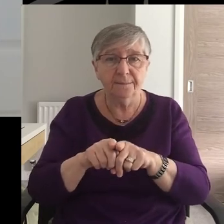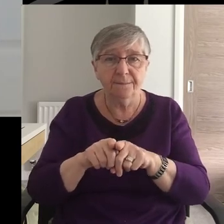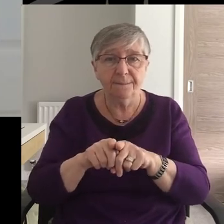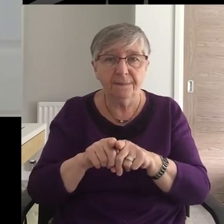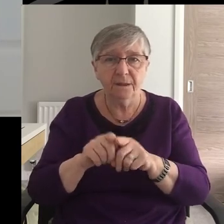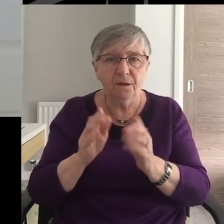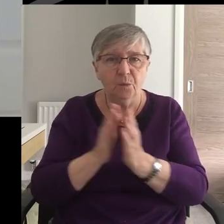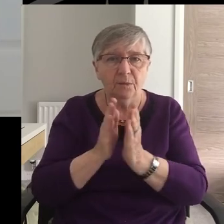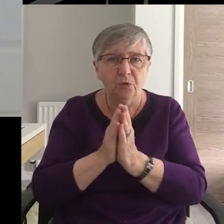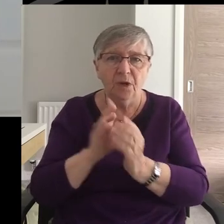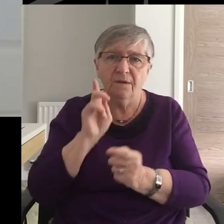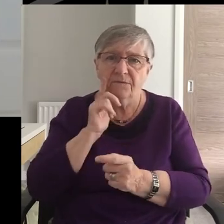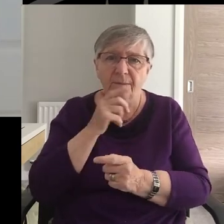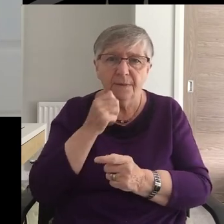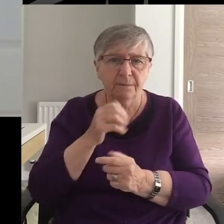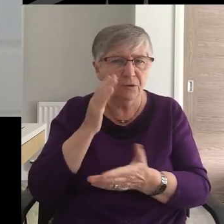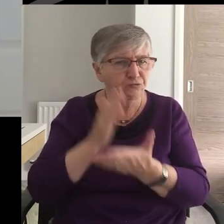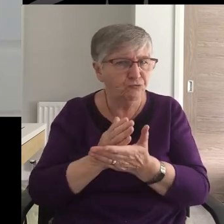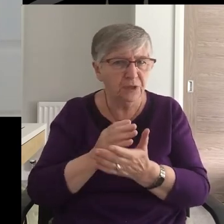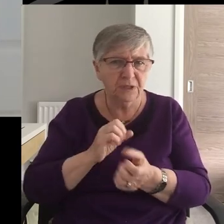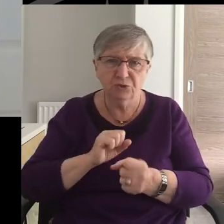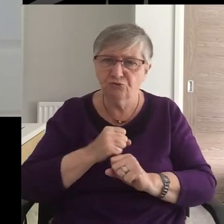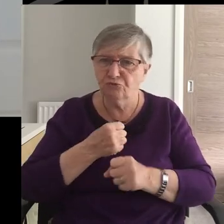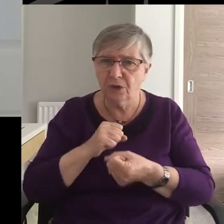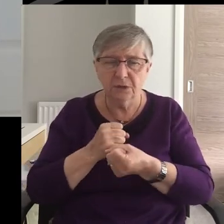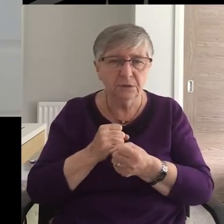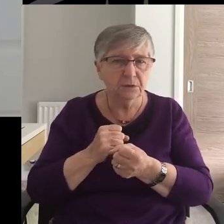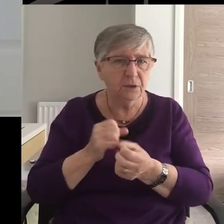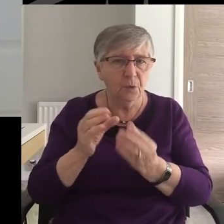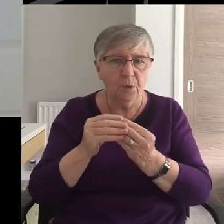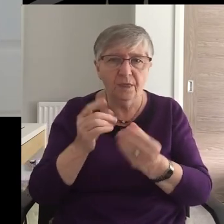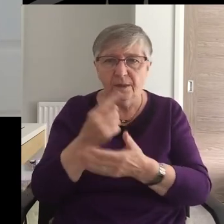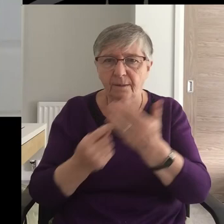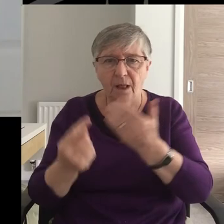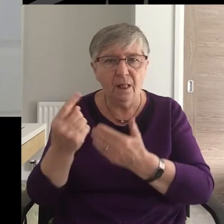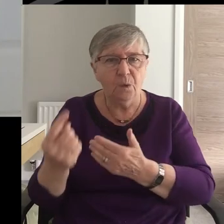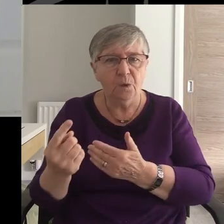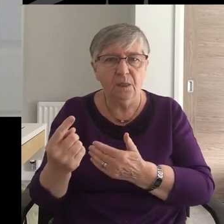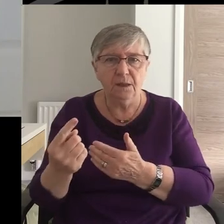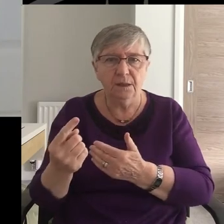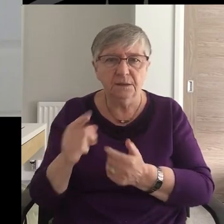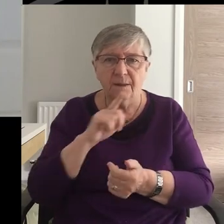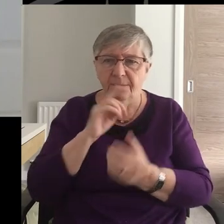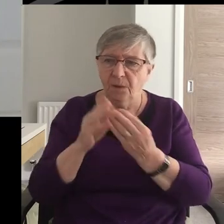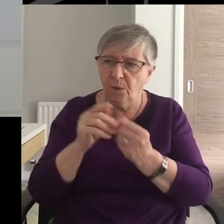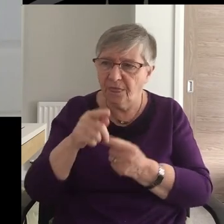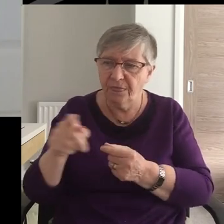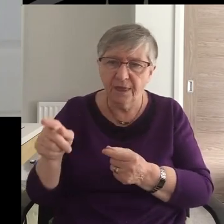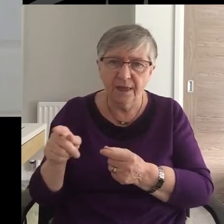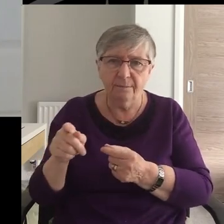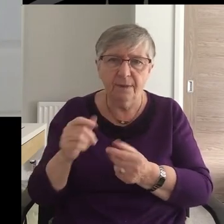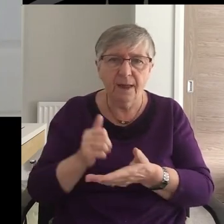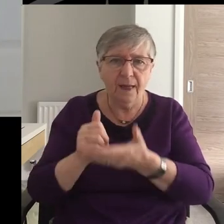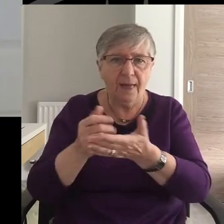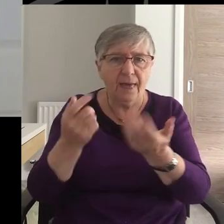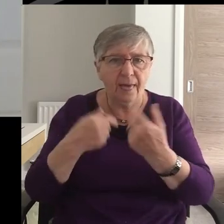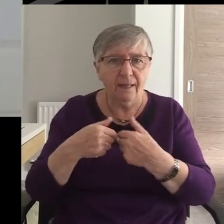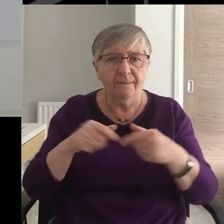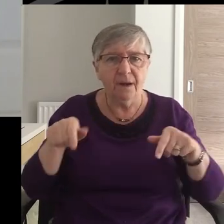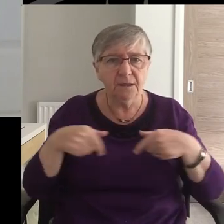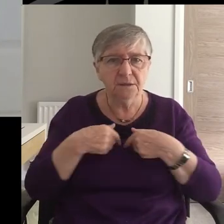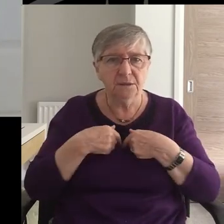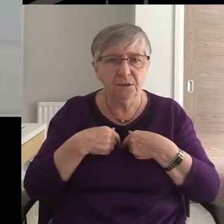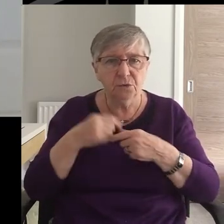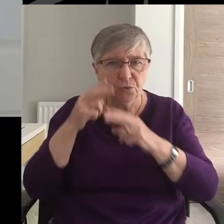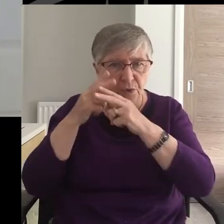We pray for those Who have really struggled With loneliness Be with them Lord And help us to care for them To